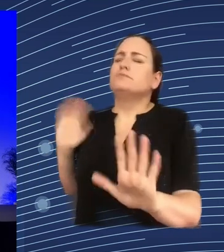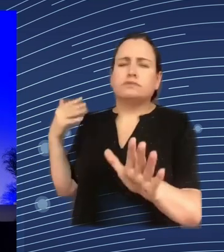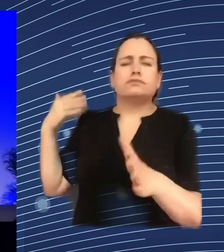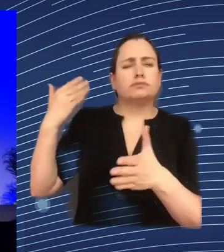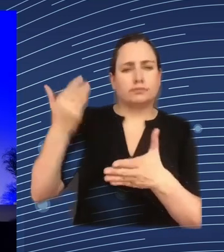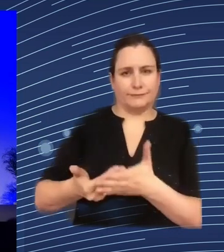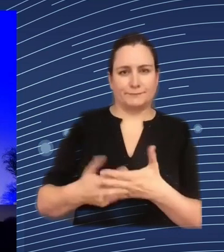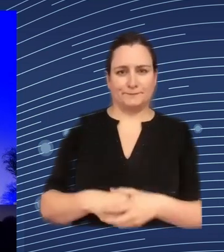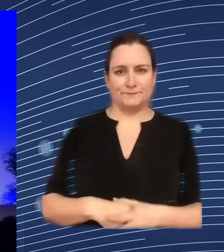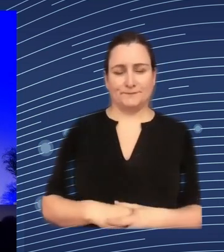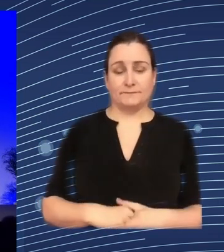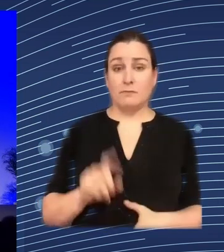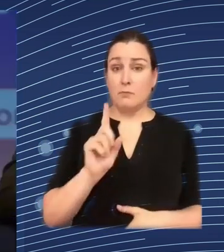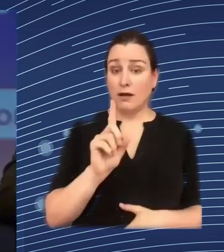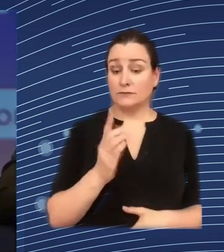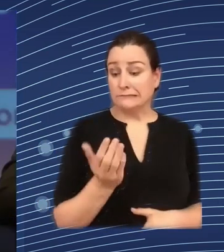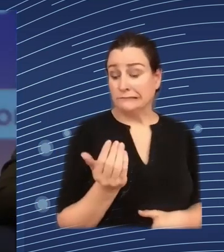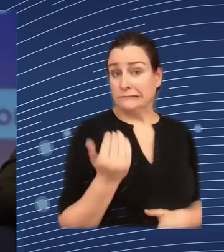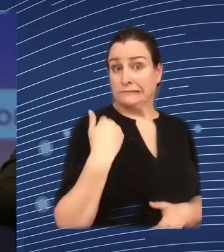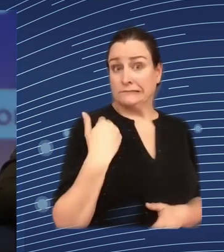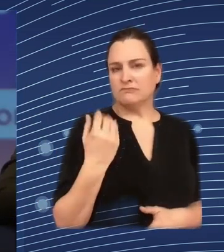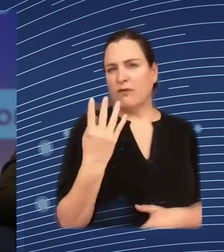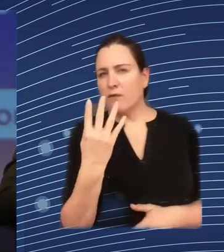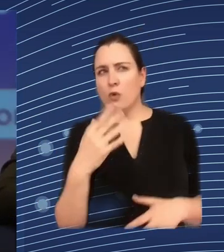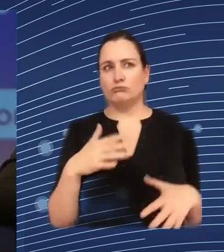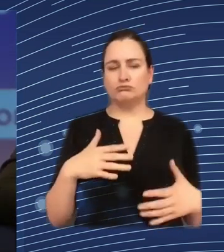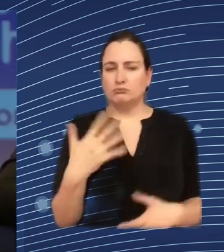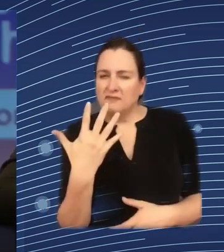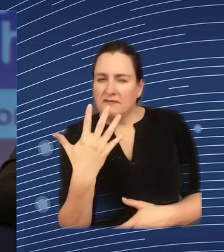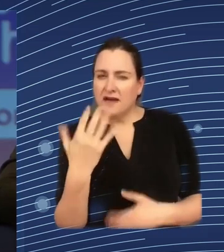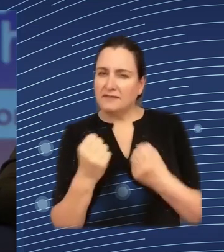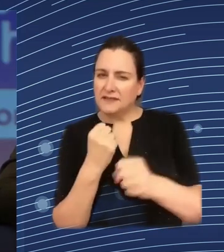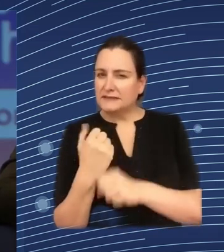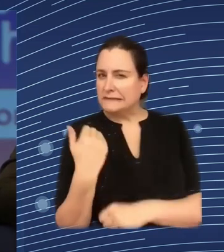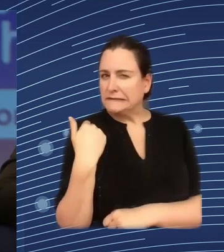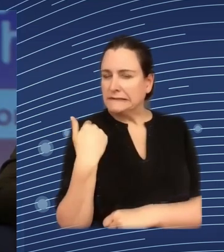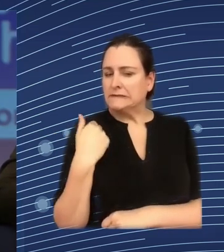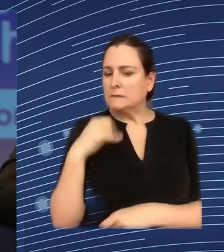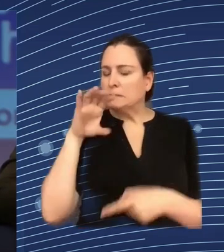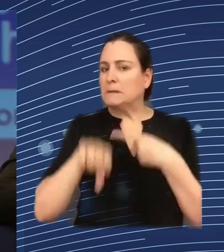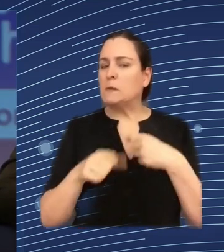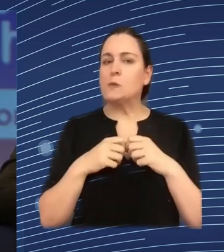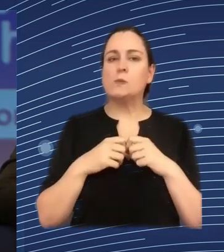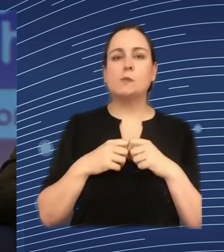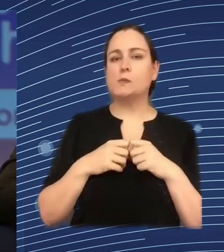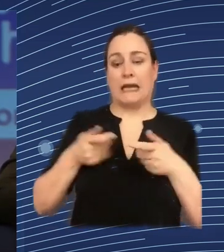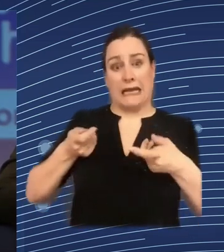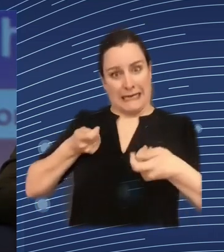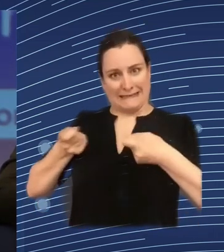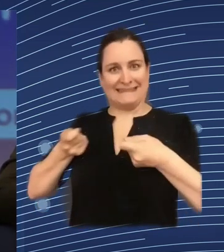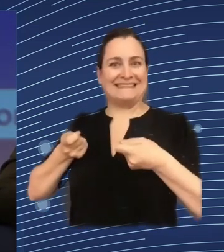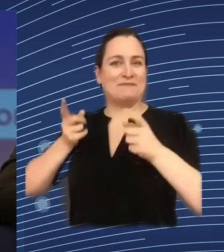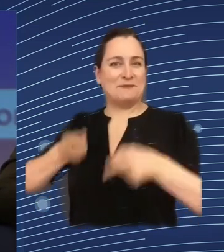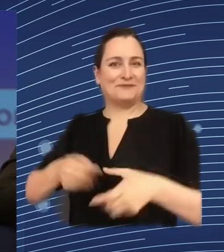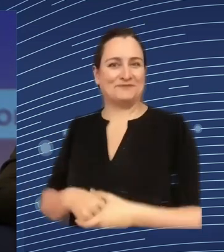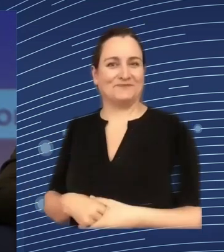years that you have to apply ethics to AI so back in 2018 we created an AI ethics board